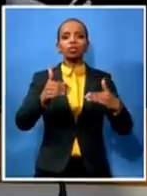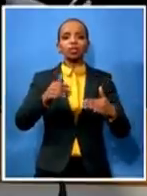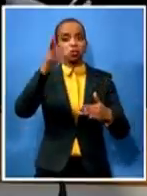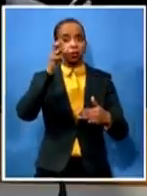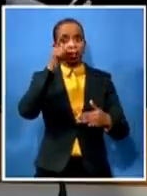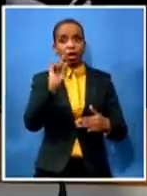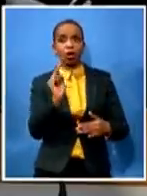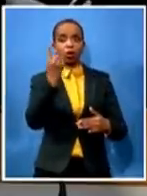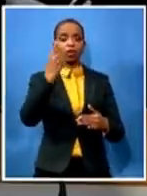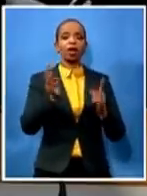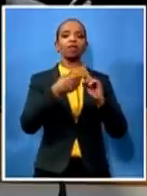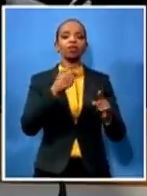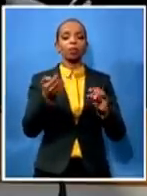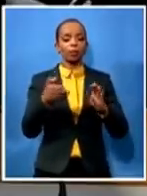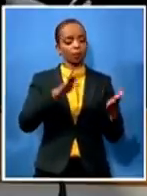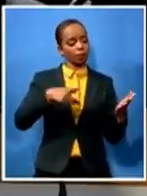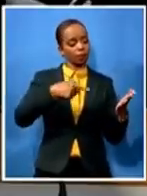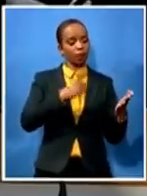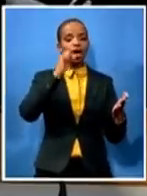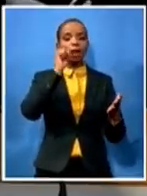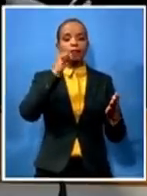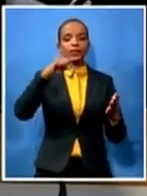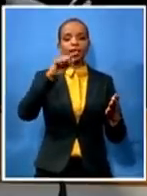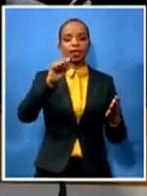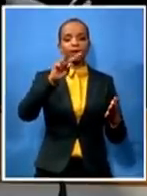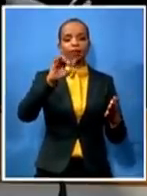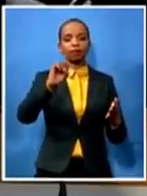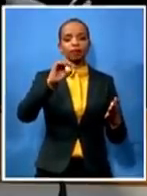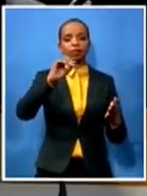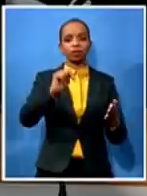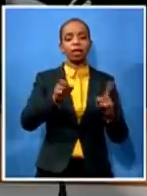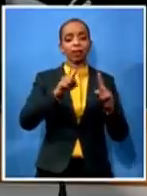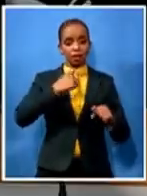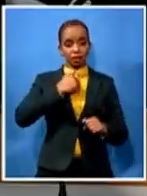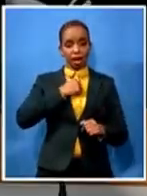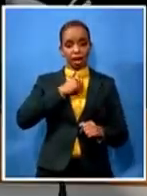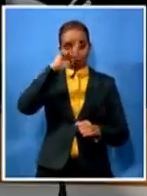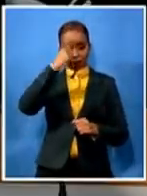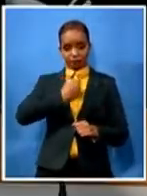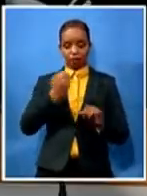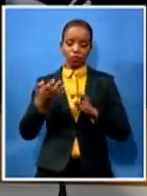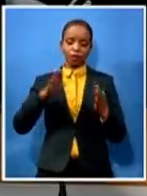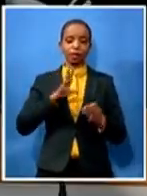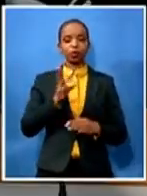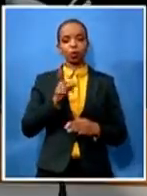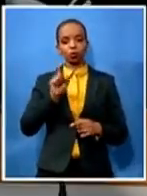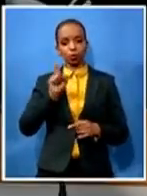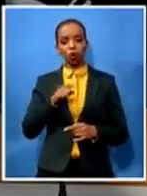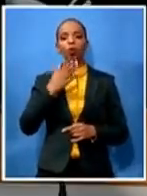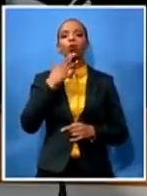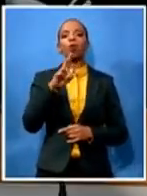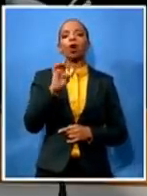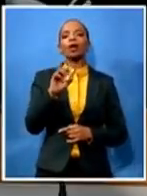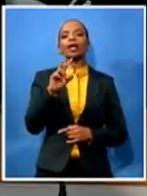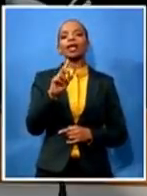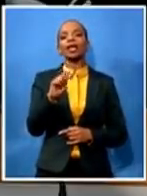from my late son ritabusa who went to his grave having not been a a a a